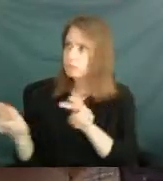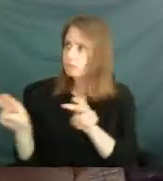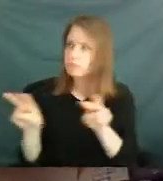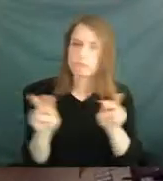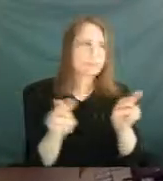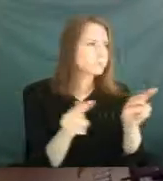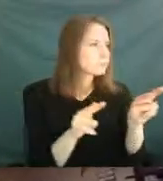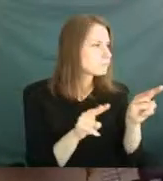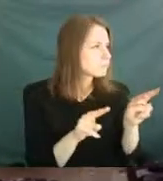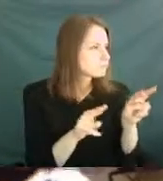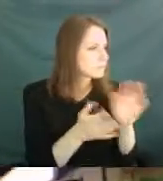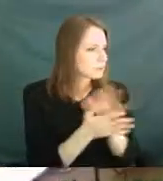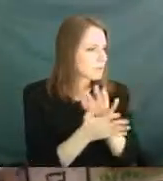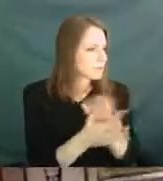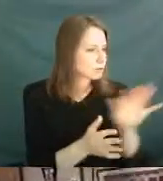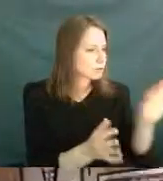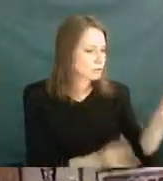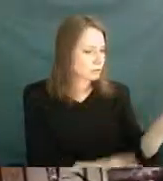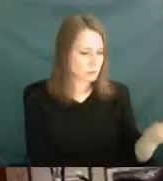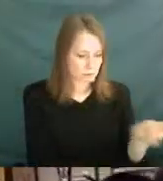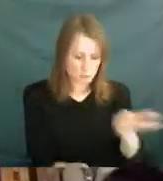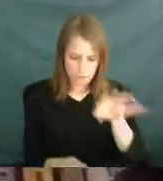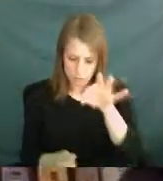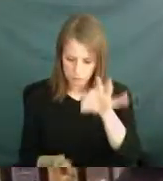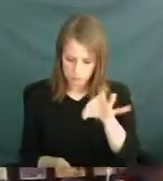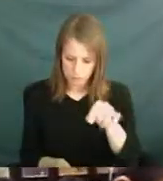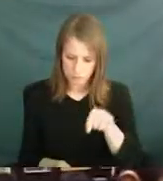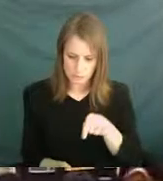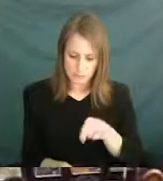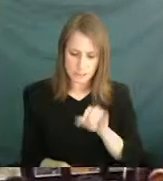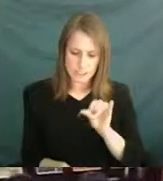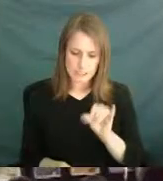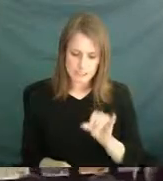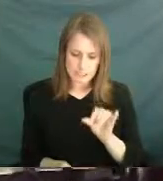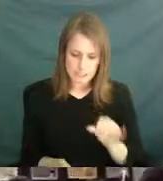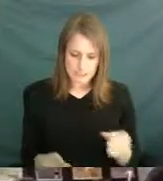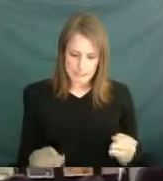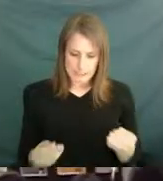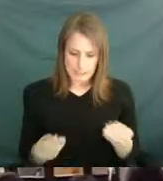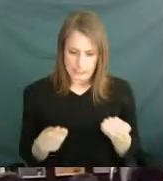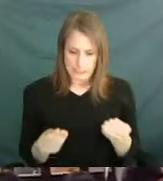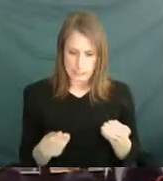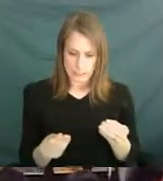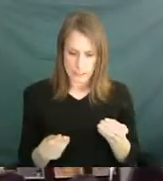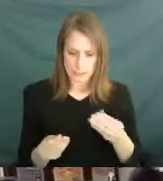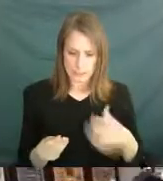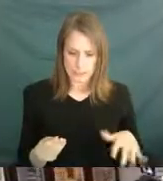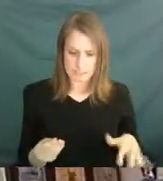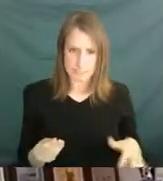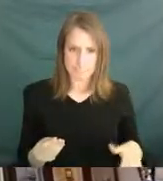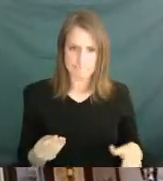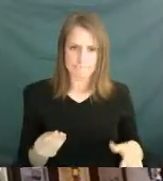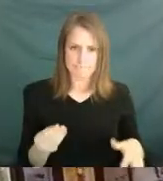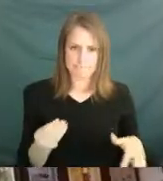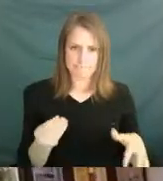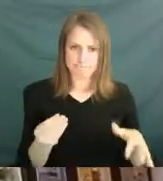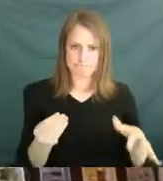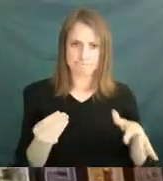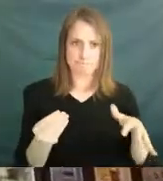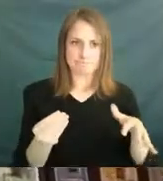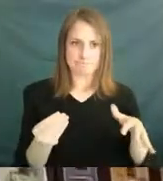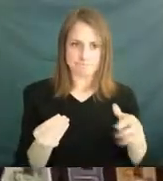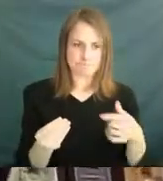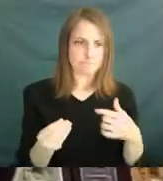It was a close place. And I held it in my hand and I was a-trembling. Because